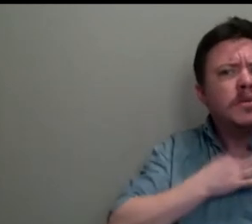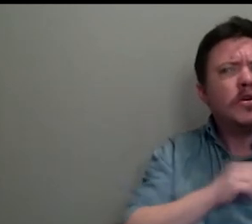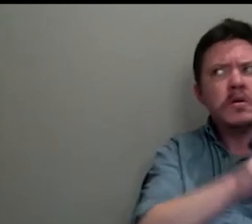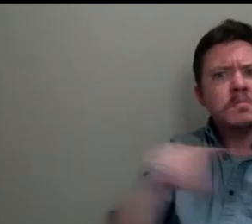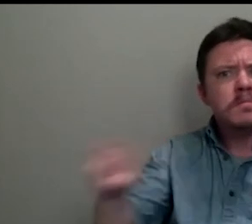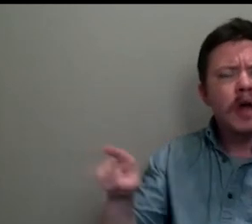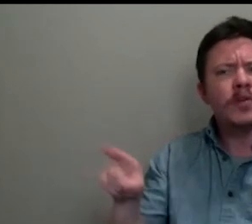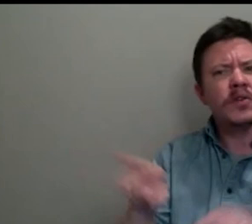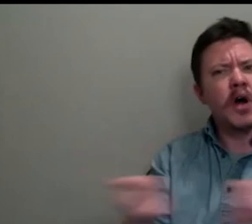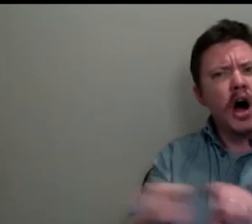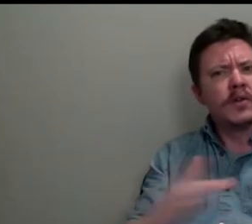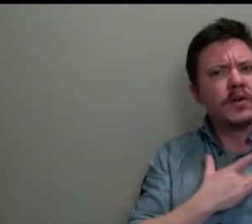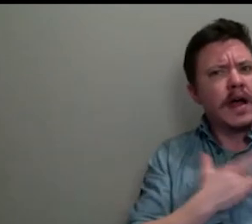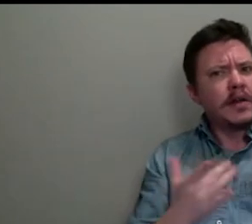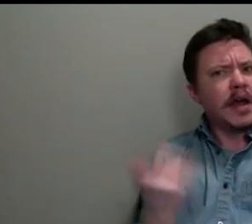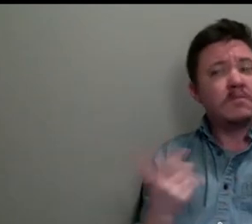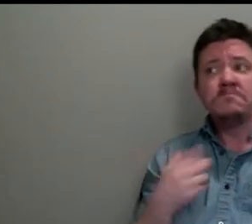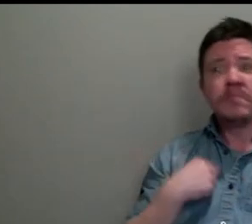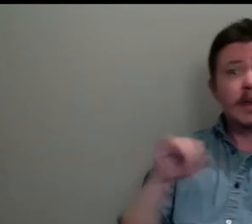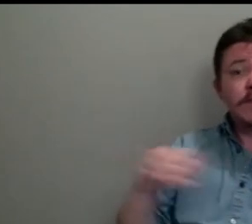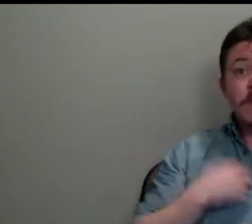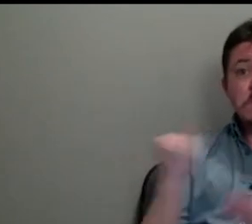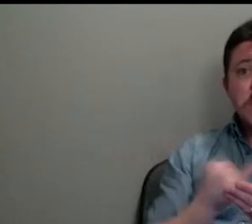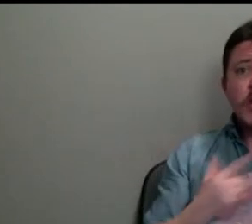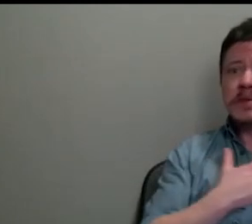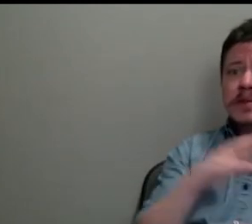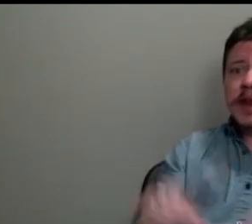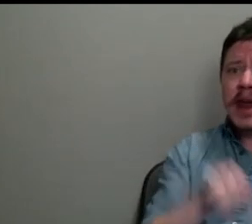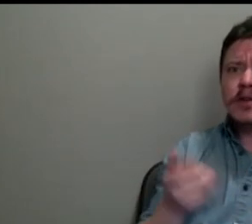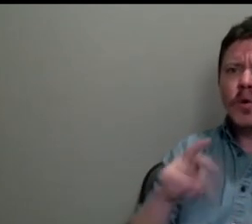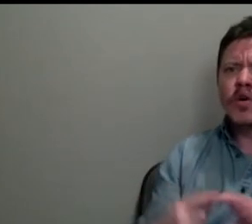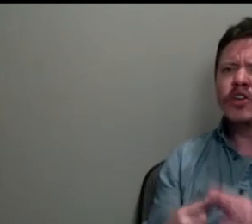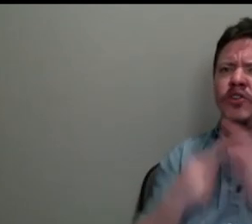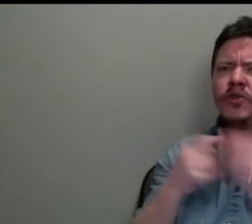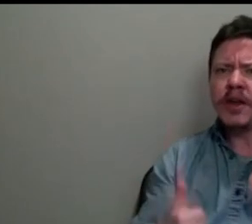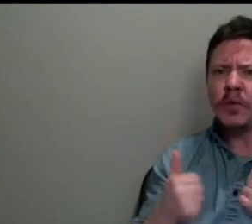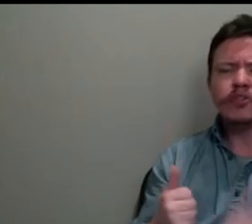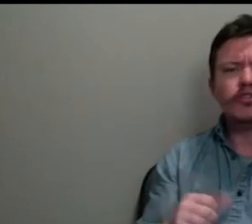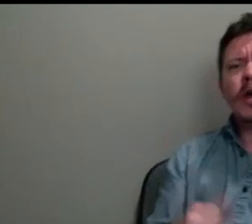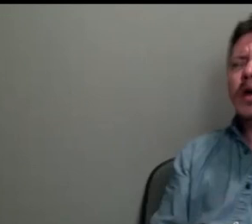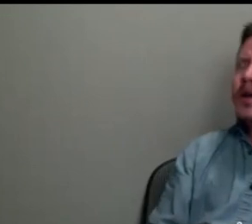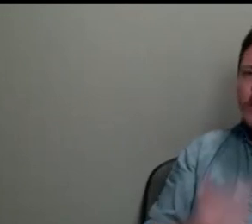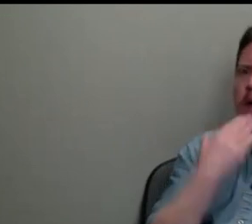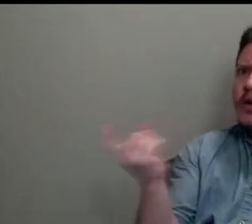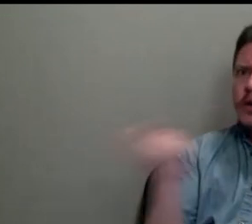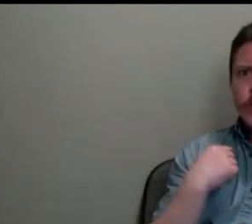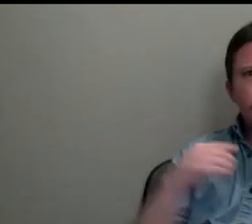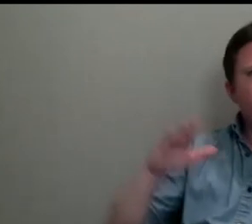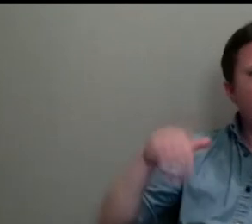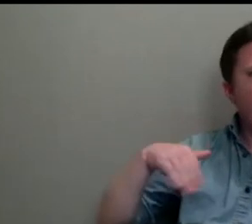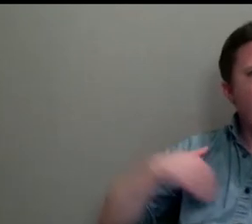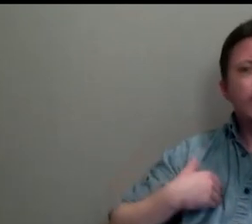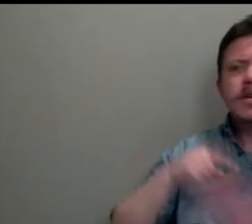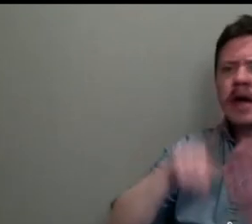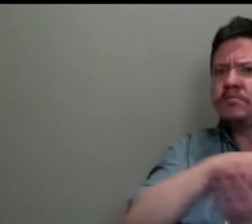part of what an artist does or something out of the ordinary. That's a really good question, Mary. I haven't come across any critical response